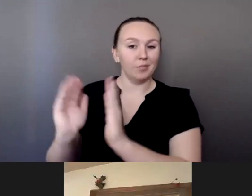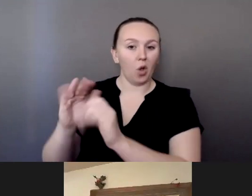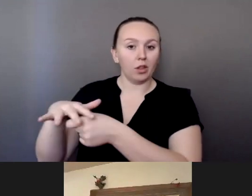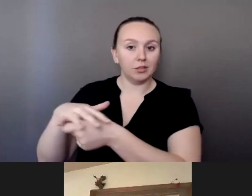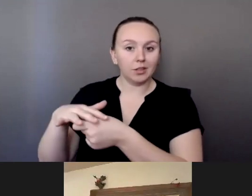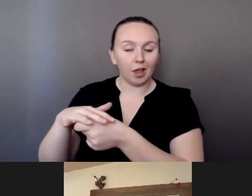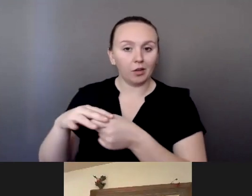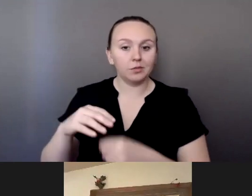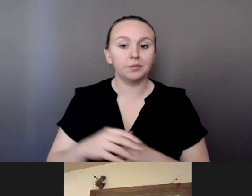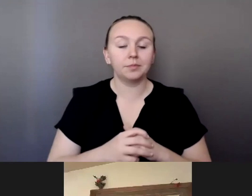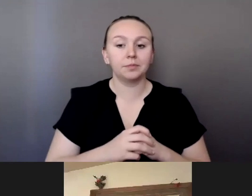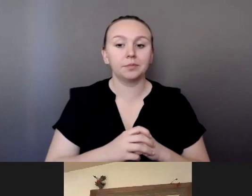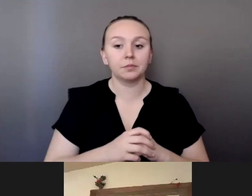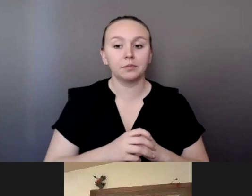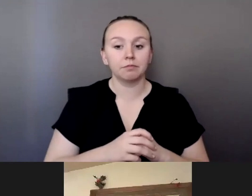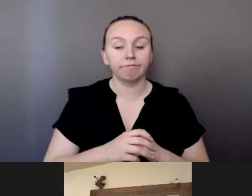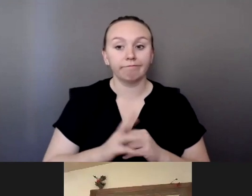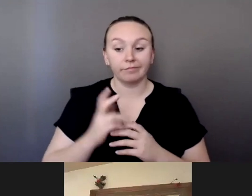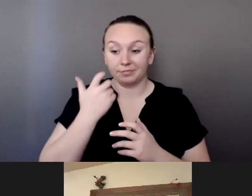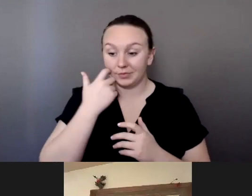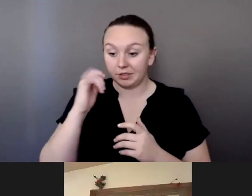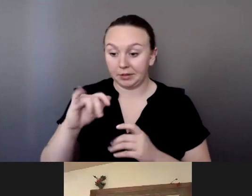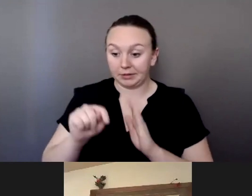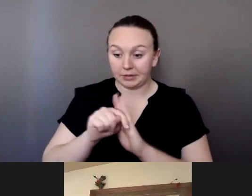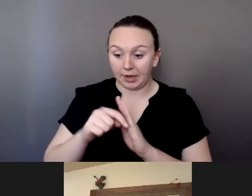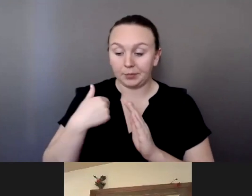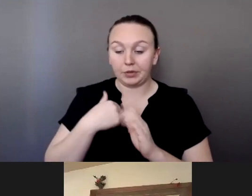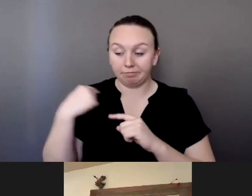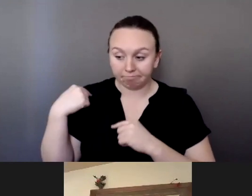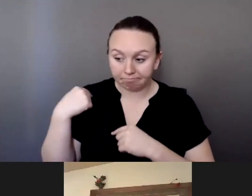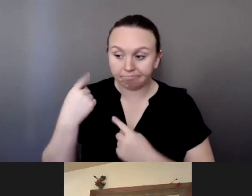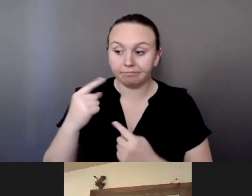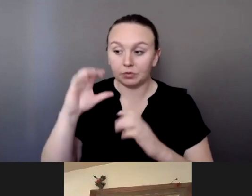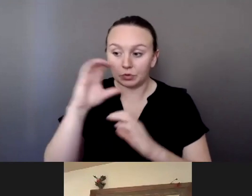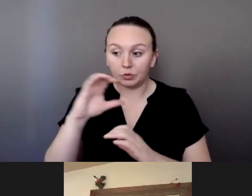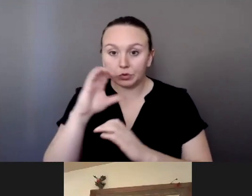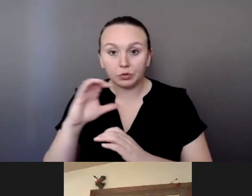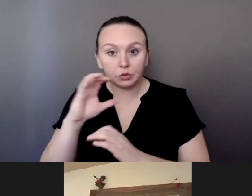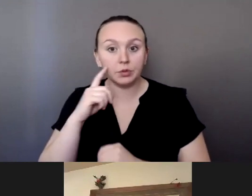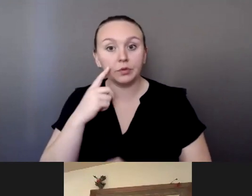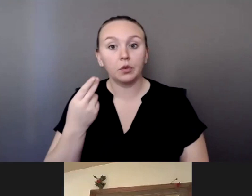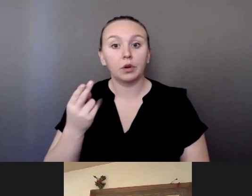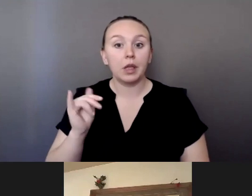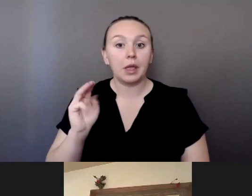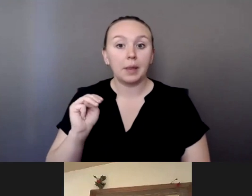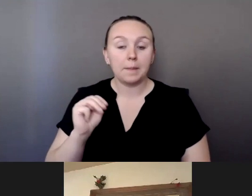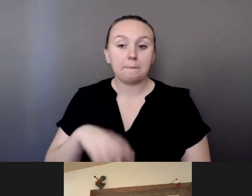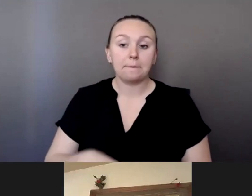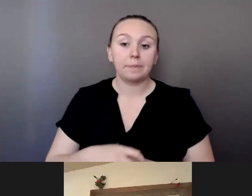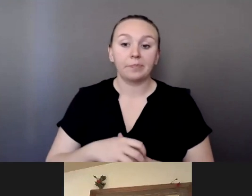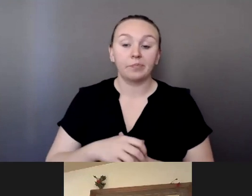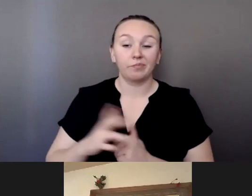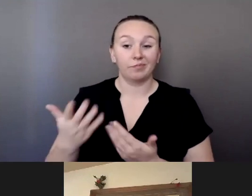Since then, we've been looking for him. There's been rumors that he may